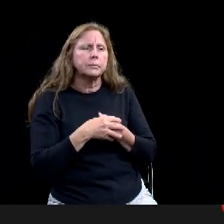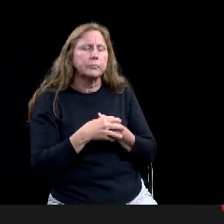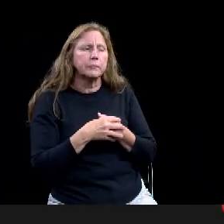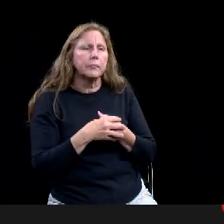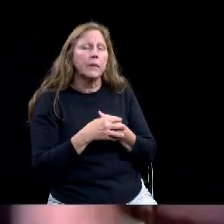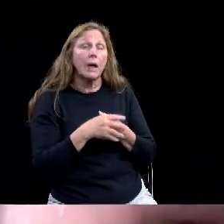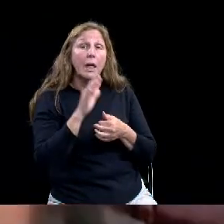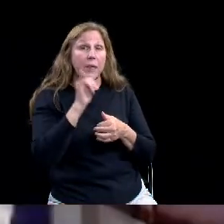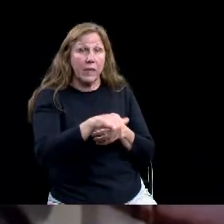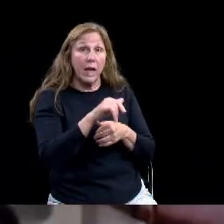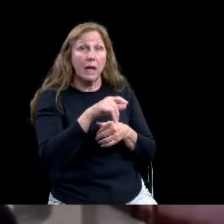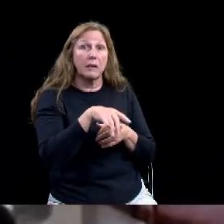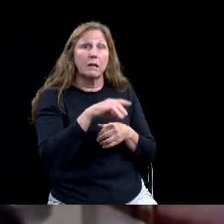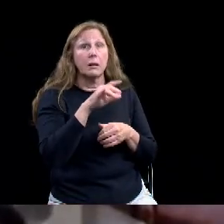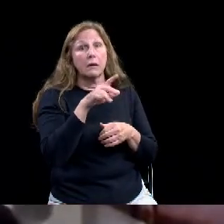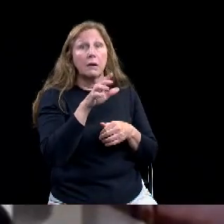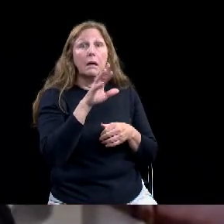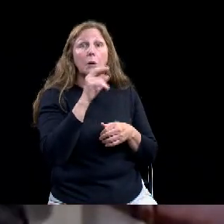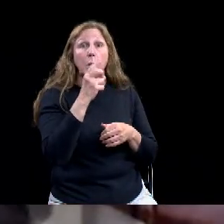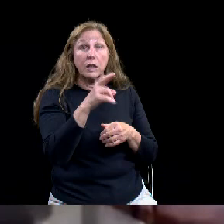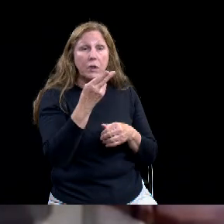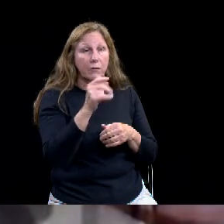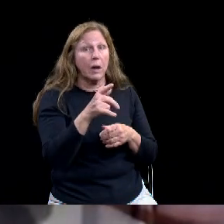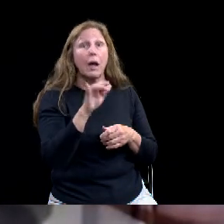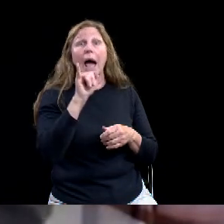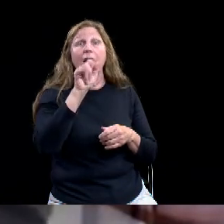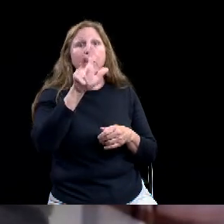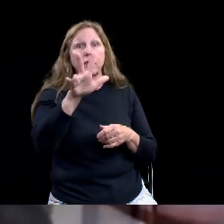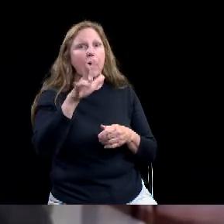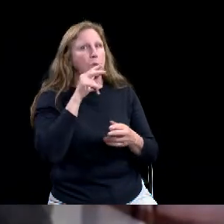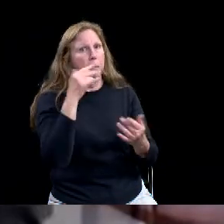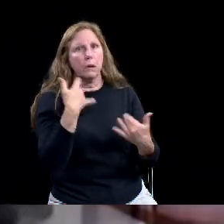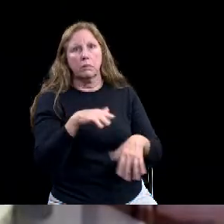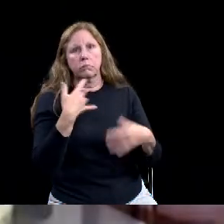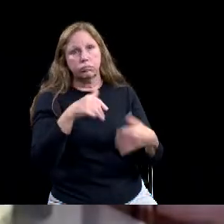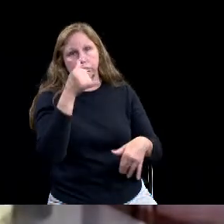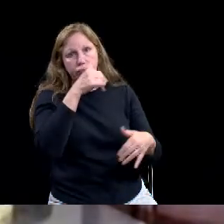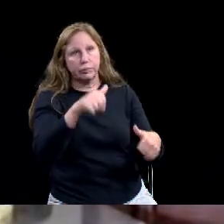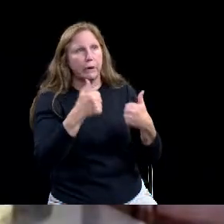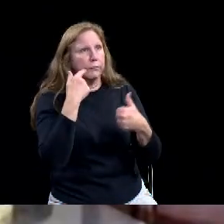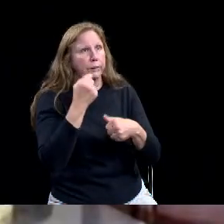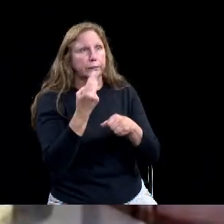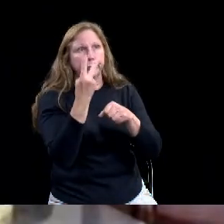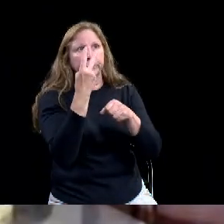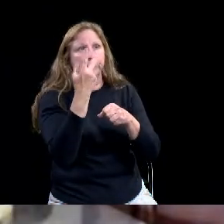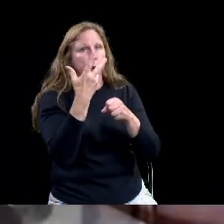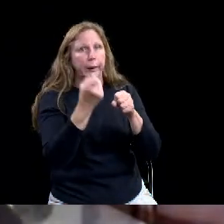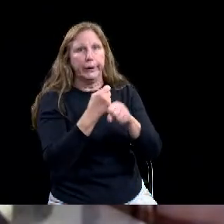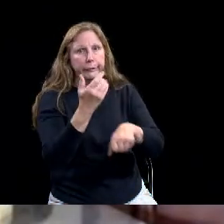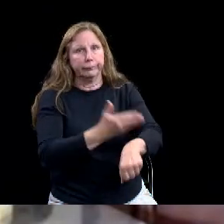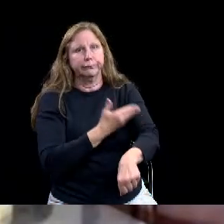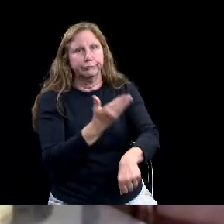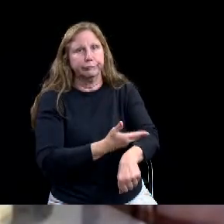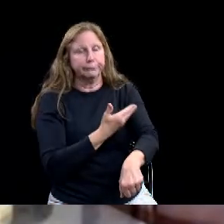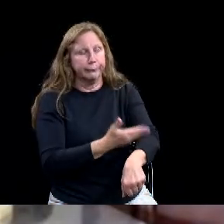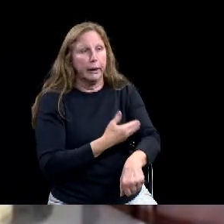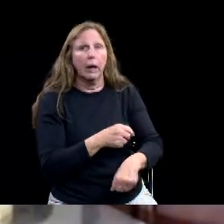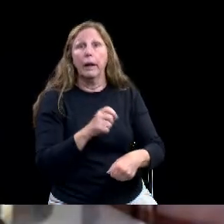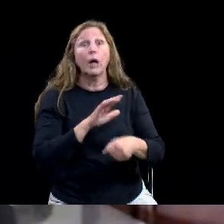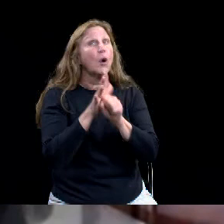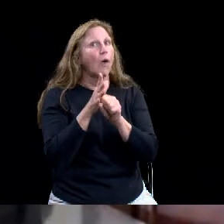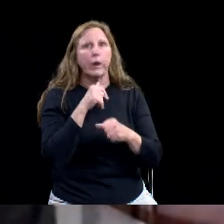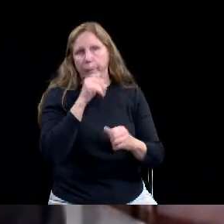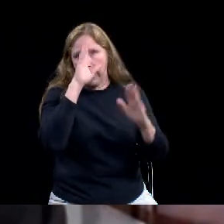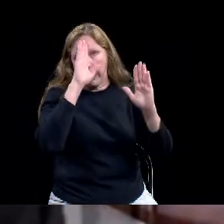Uh, and we didn't see COVID coming, but it was going to shut down the whole thing. So I appreciate your perseverance through, through all of this and keeping the,